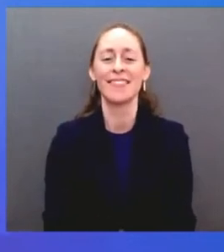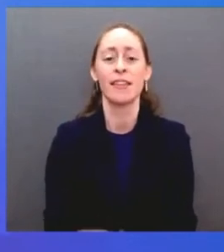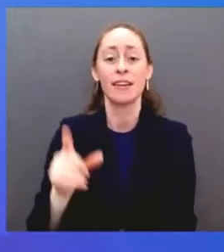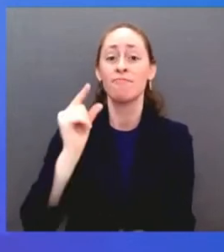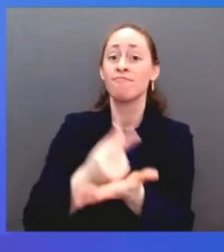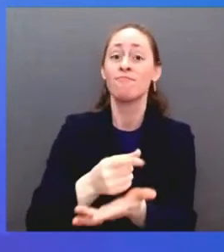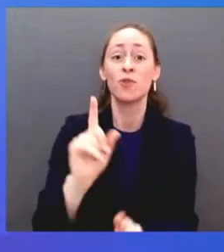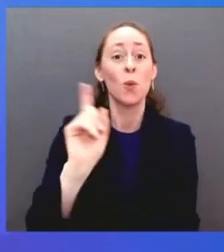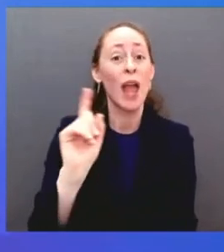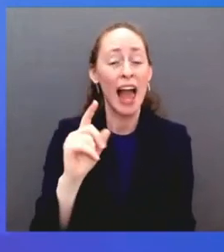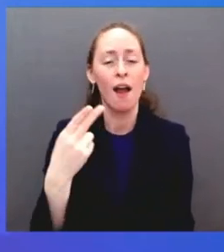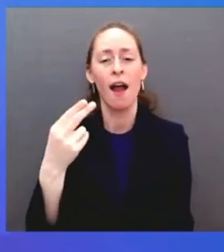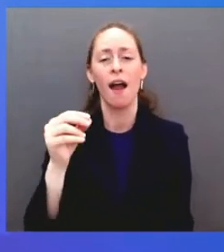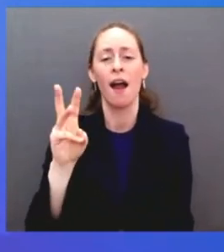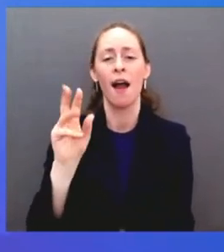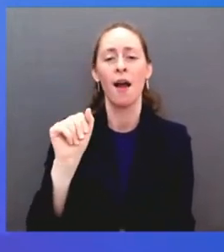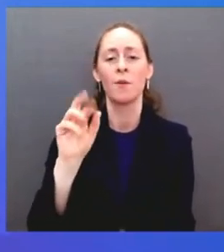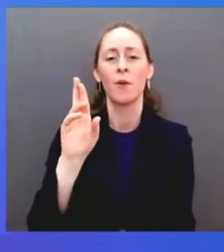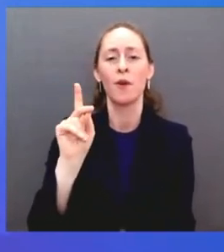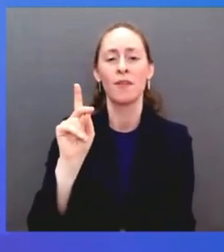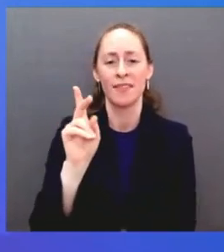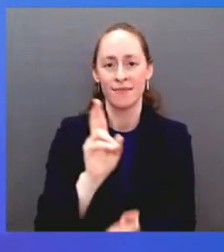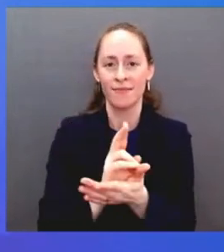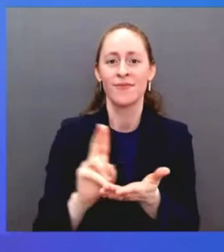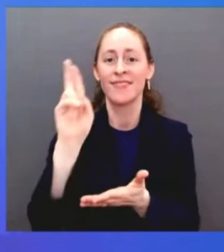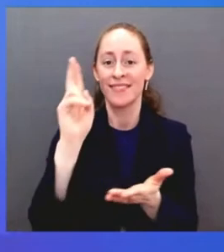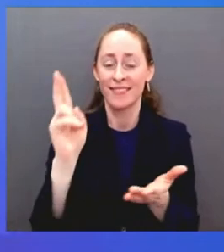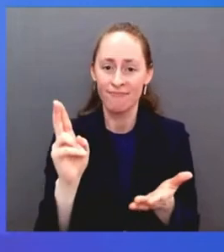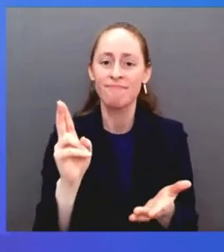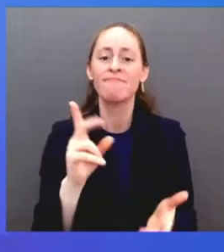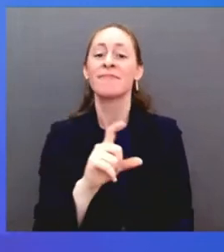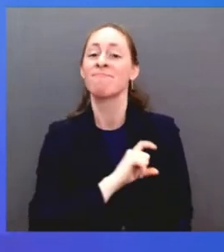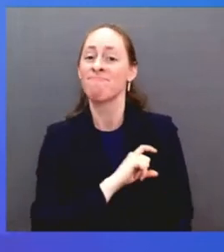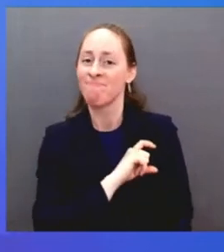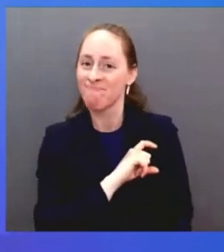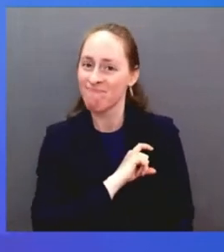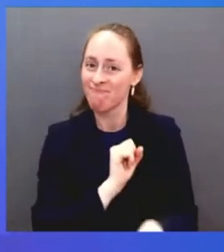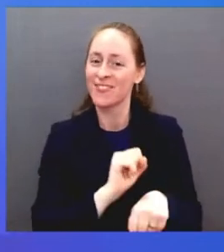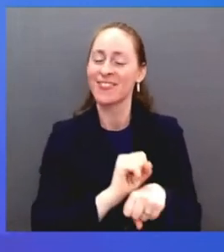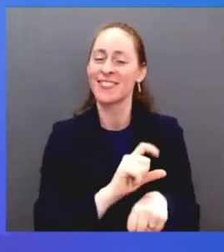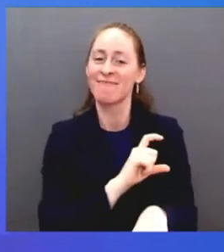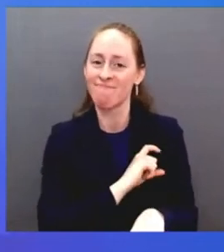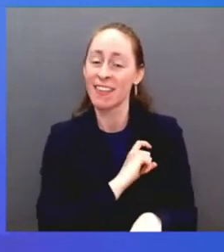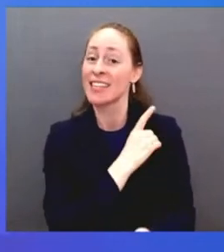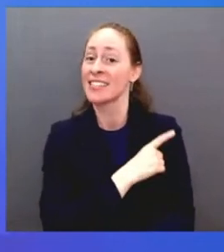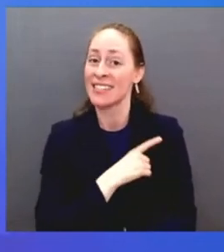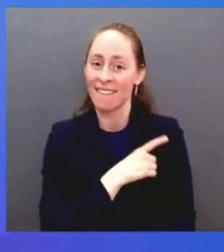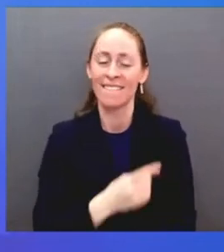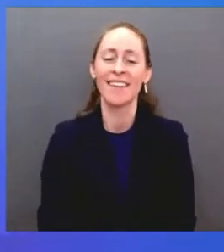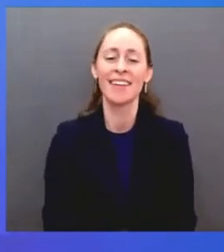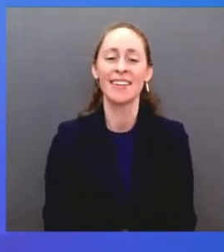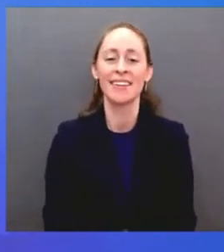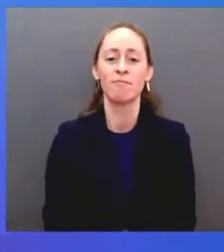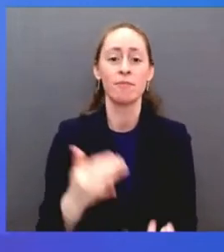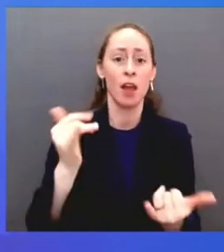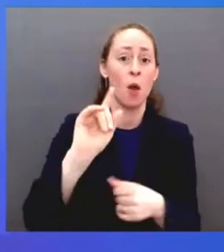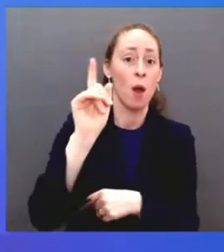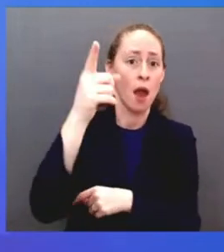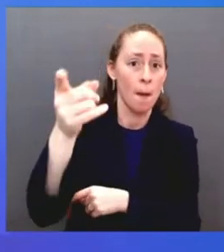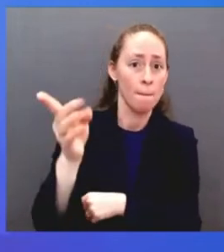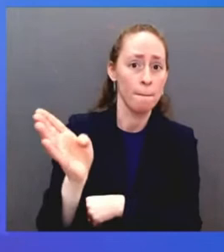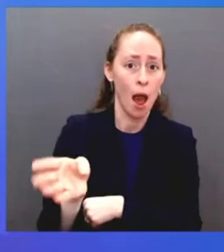toughest streets in the inner city of Baltimore. After that, he enlisted in the Army,